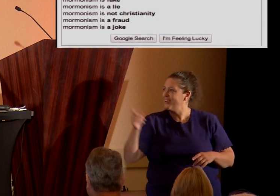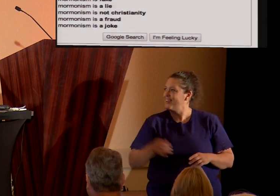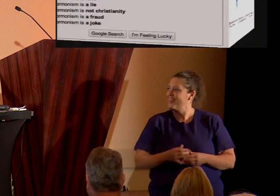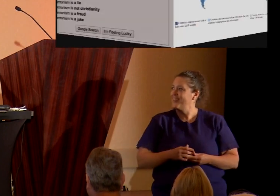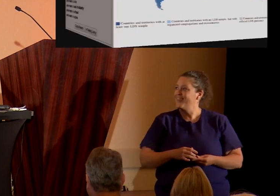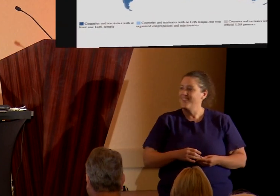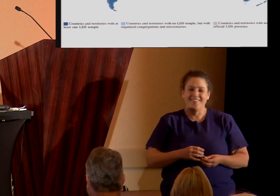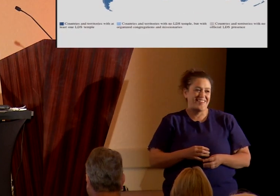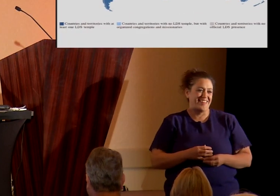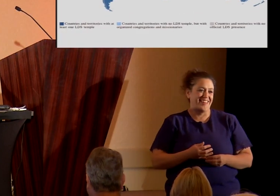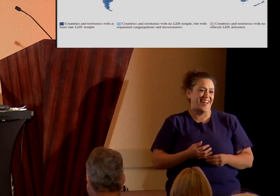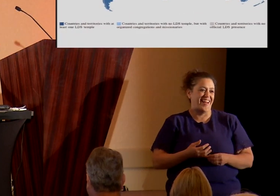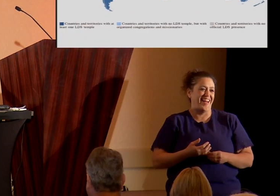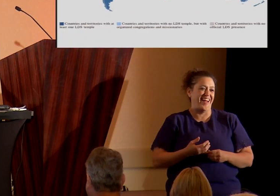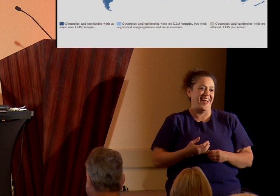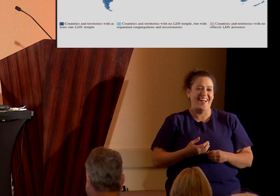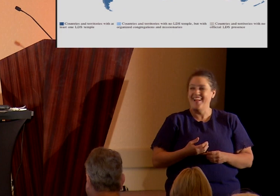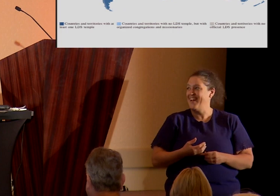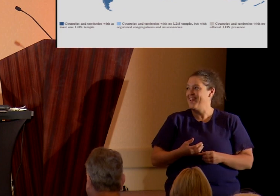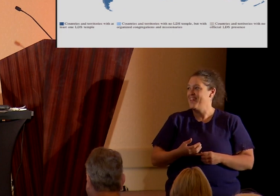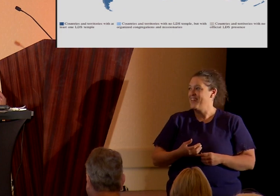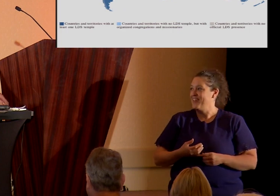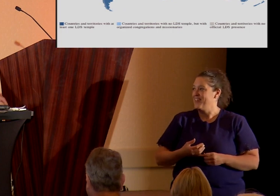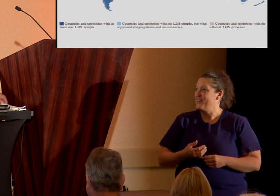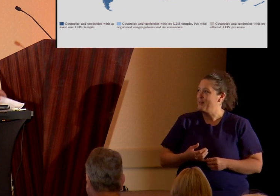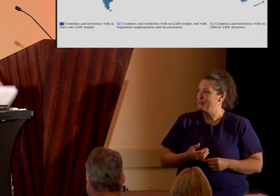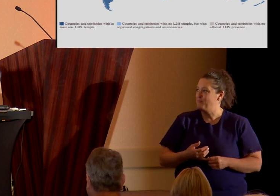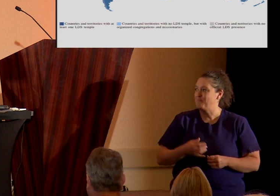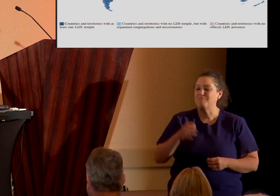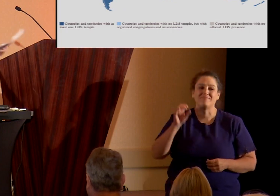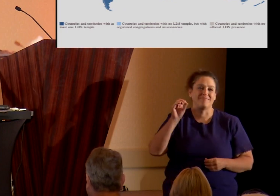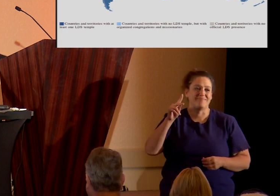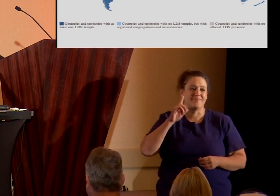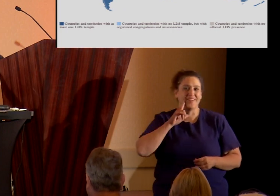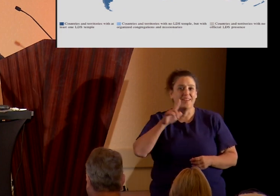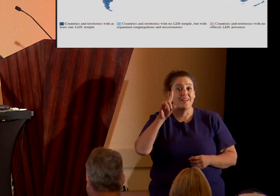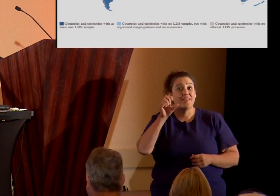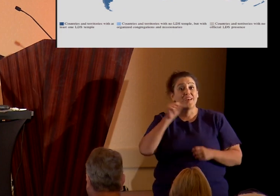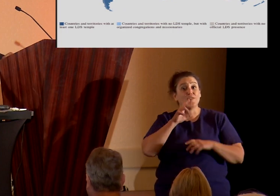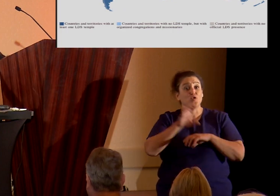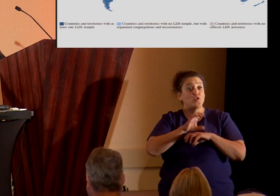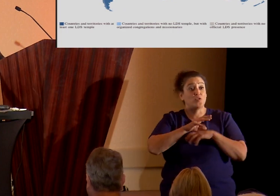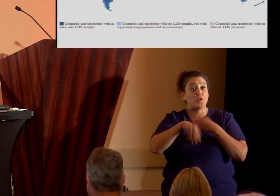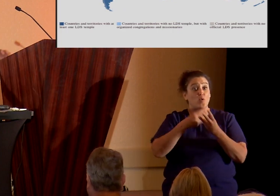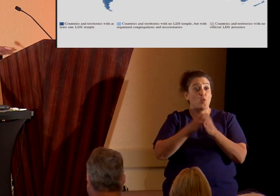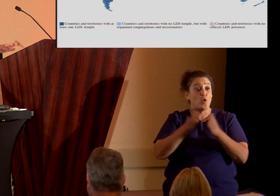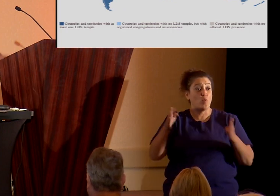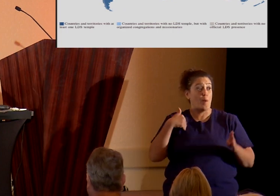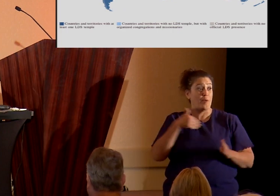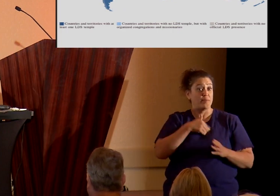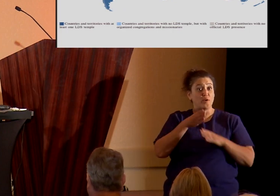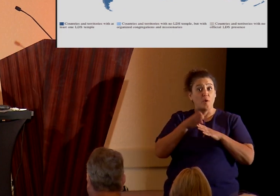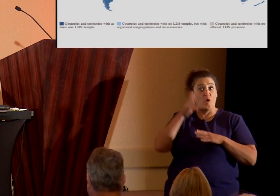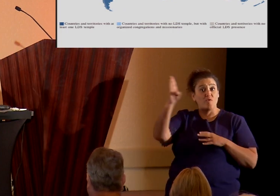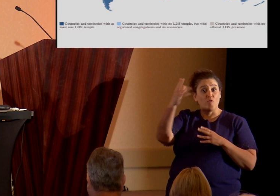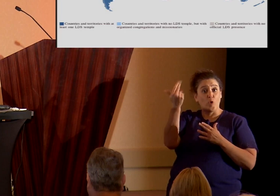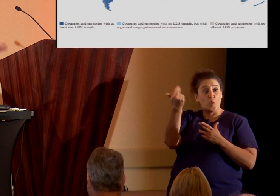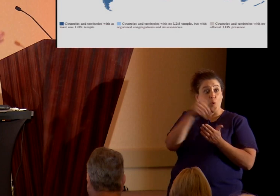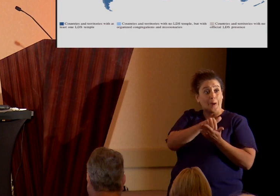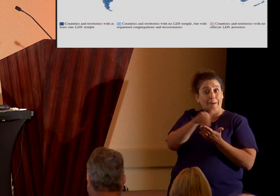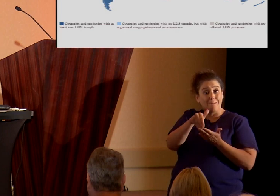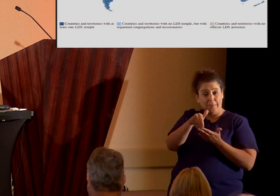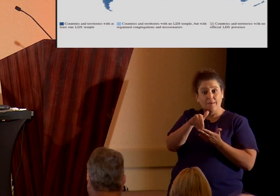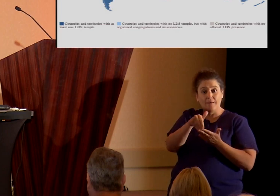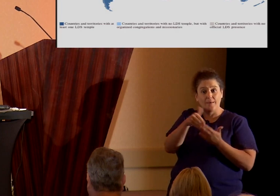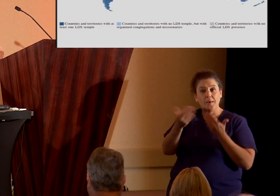All right. All right. The Church of Jesus Christ of Latter-day Saints reports a worldwide membership of over 13 million,